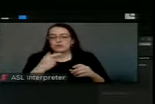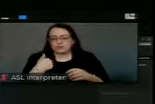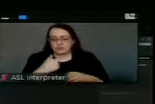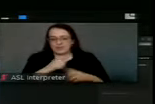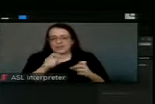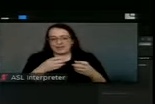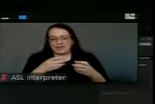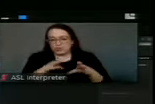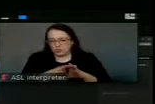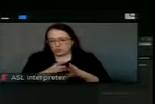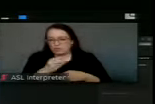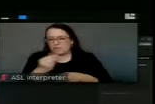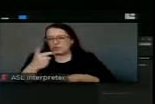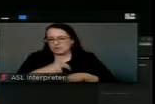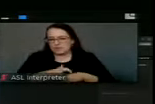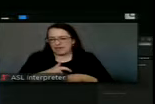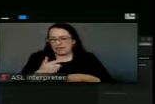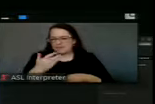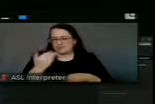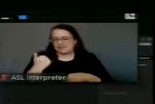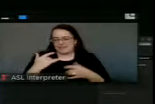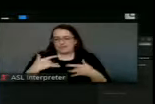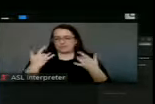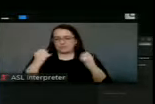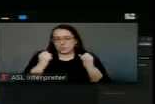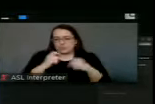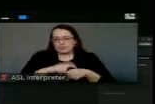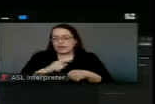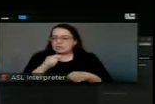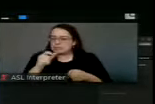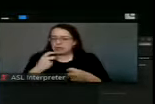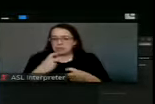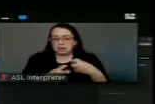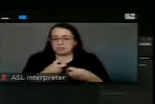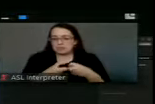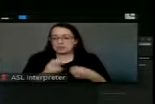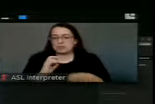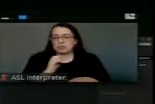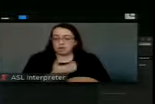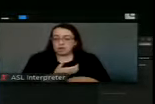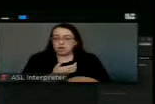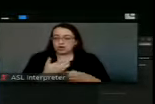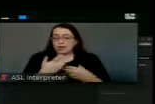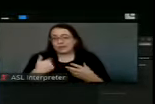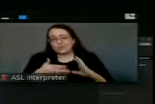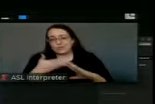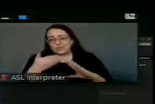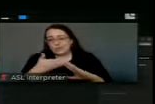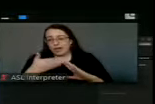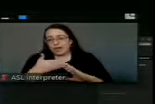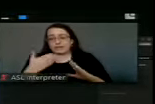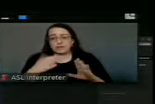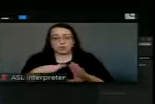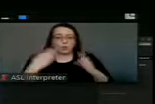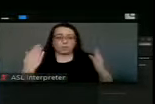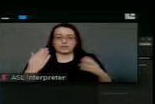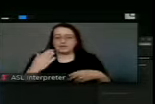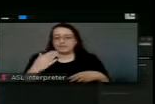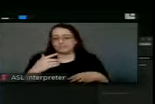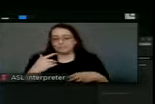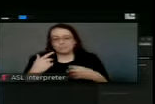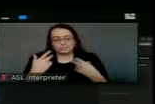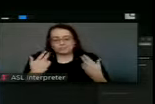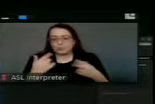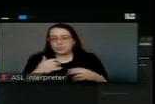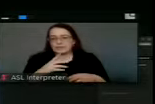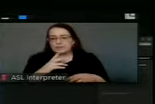this last event. And that wasn't a problem for us at all. Our load is significant. If we were running wide open, we'd use them out as much power